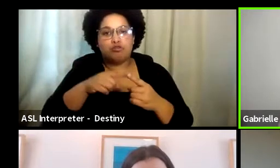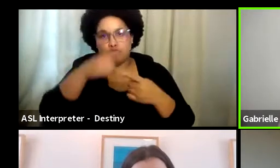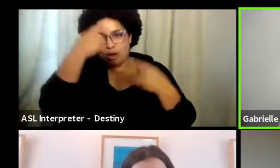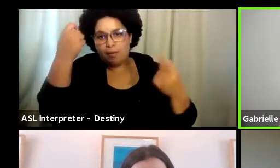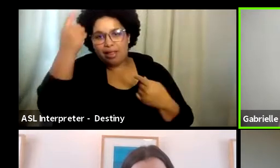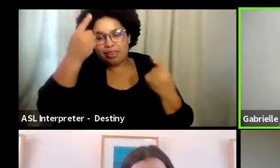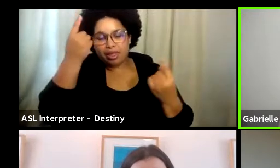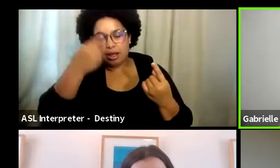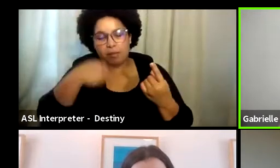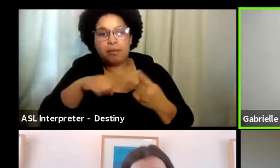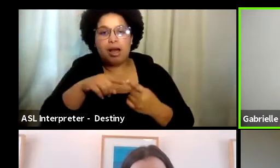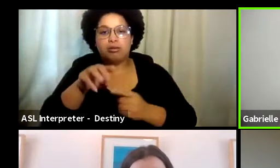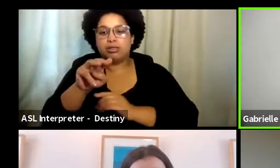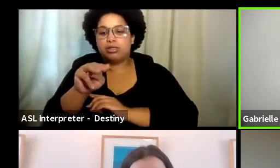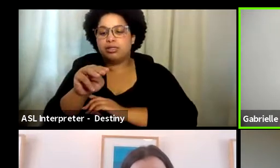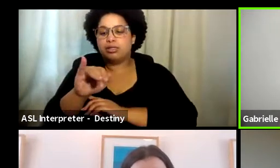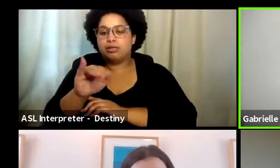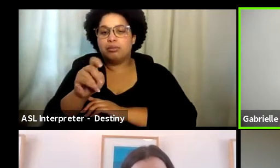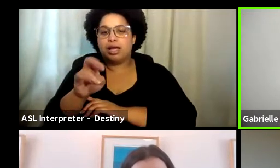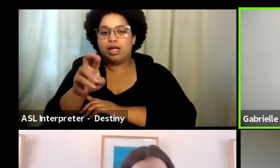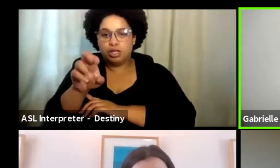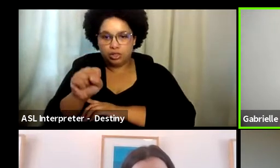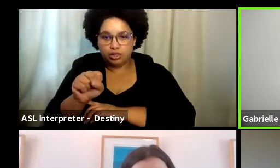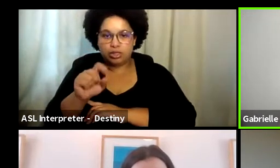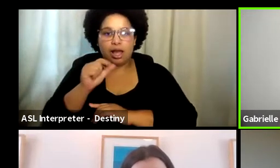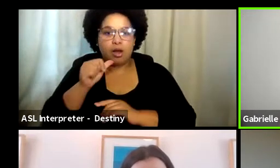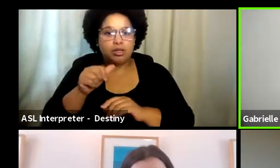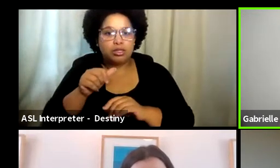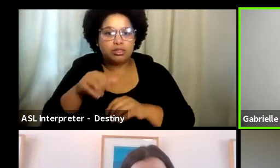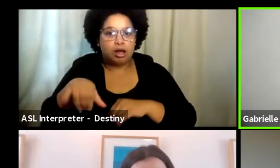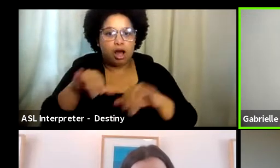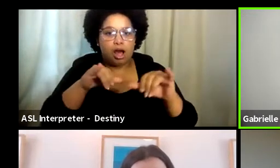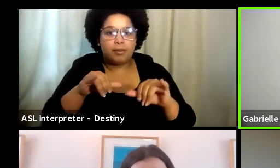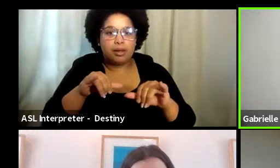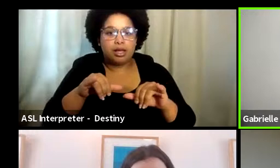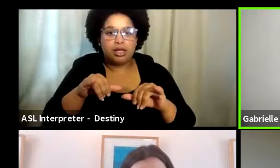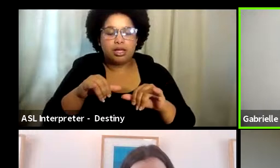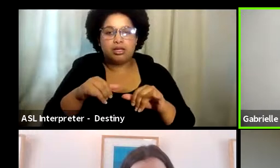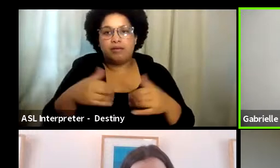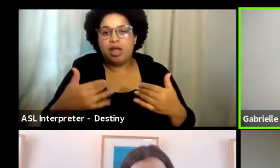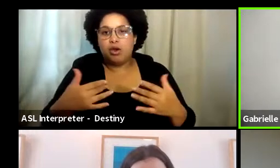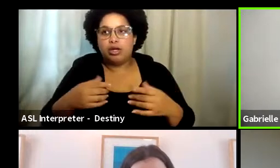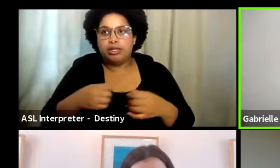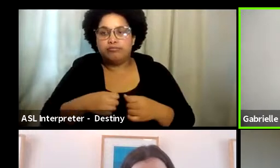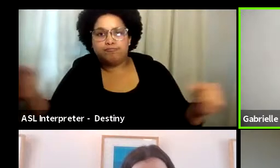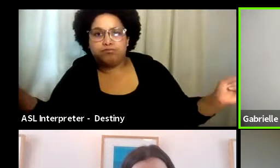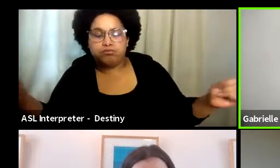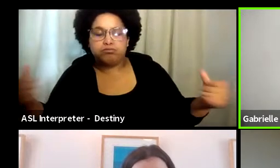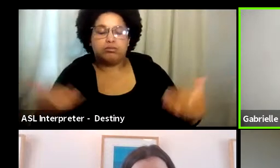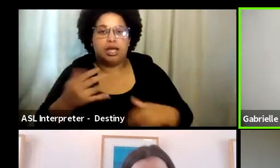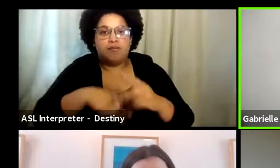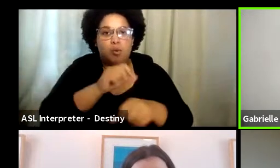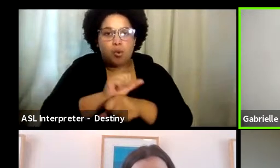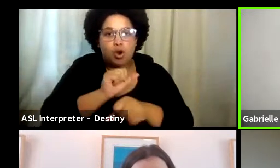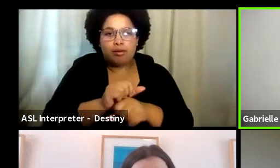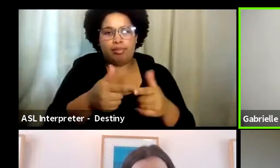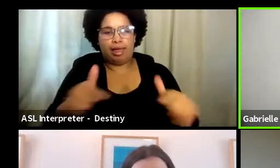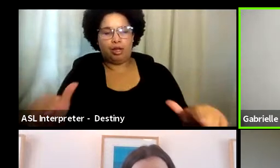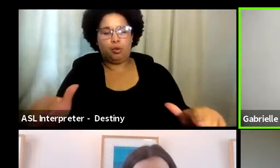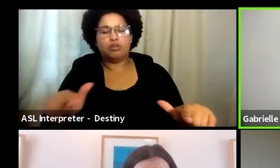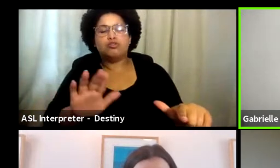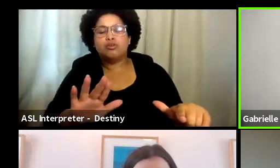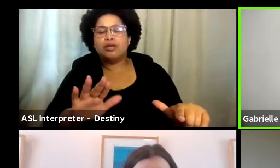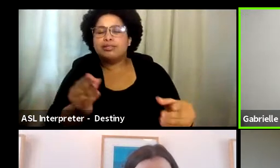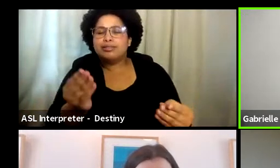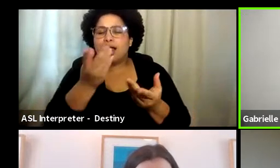because, you know, now it's so prevalent on television, hyperexposed work, or even language or whatever, talk to us about intimacy